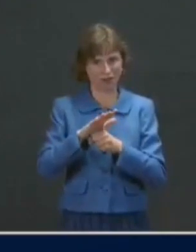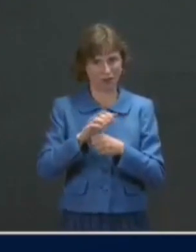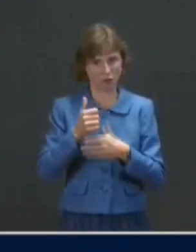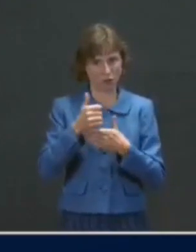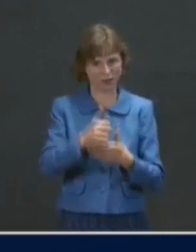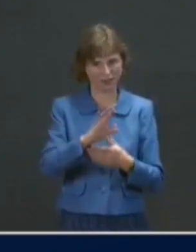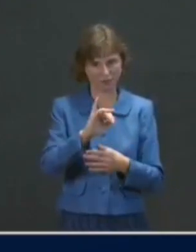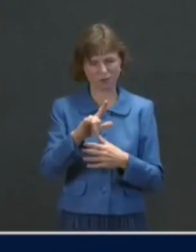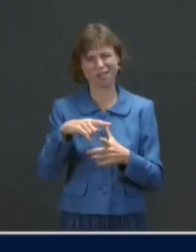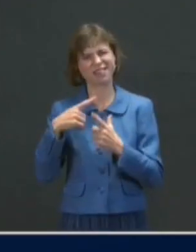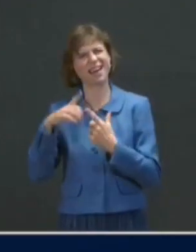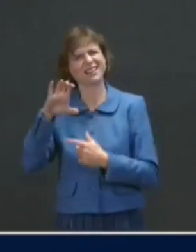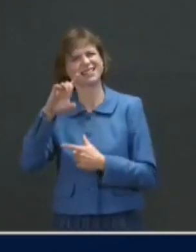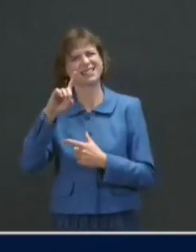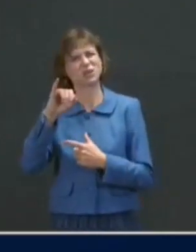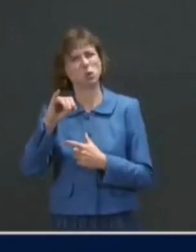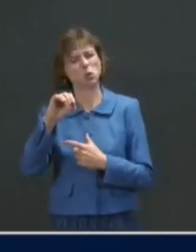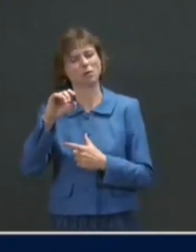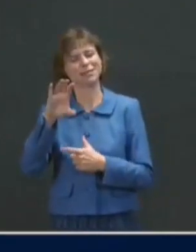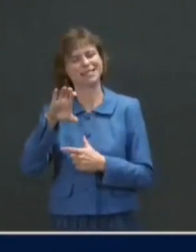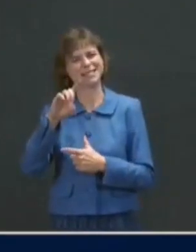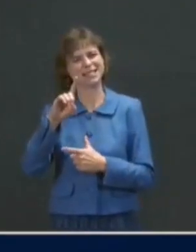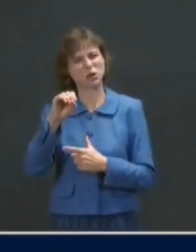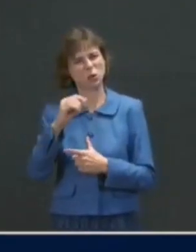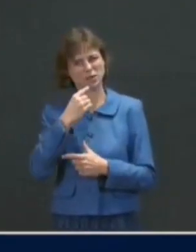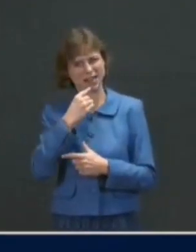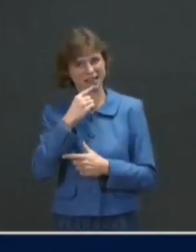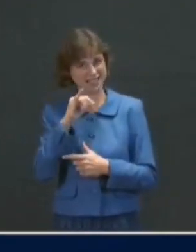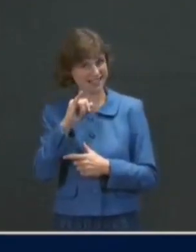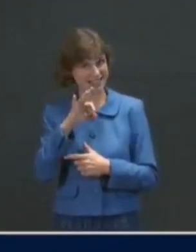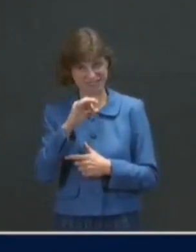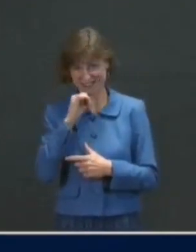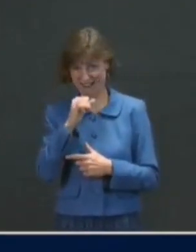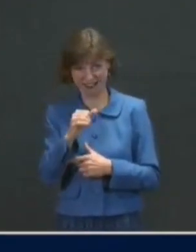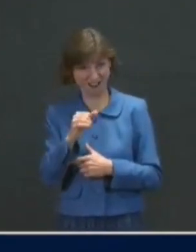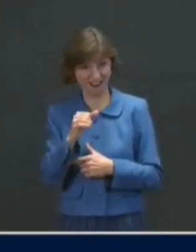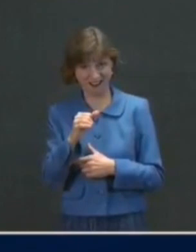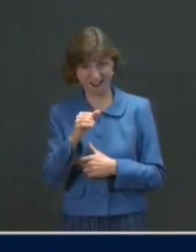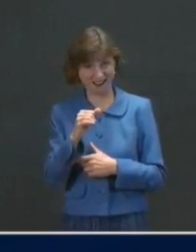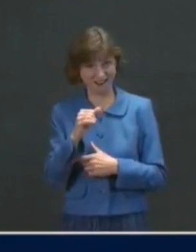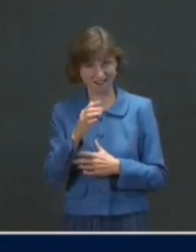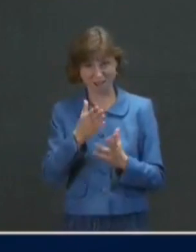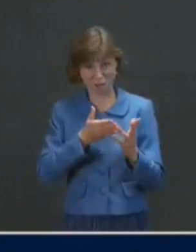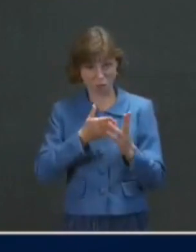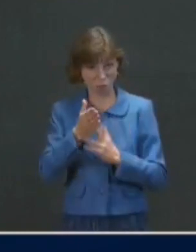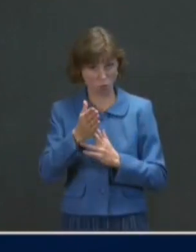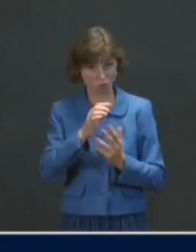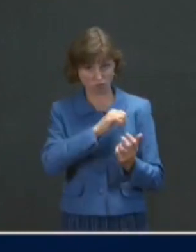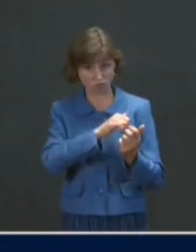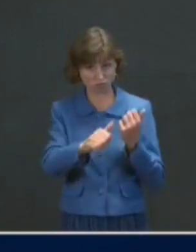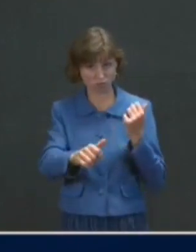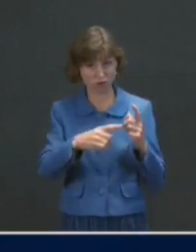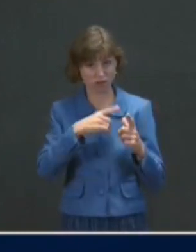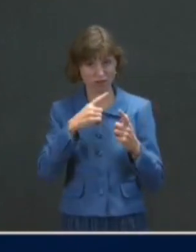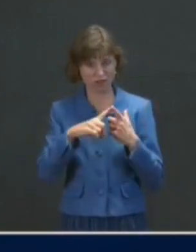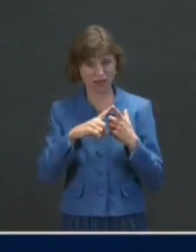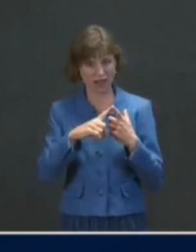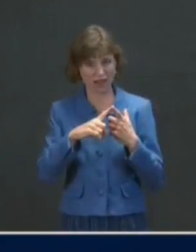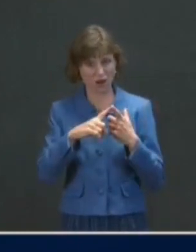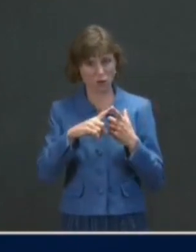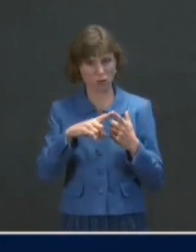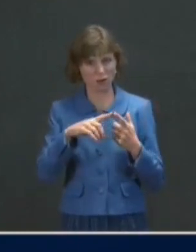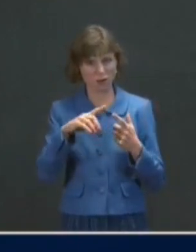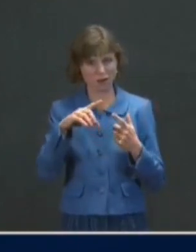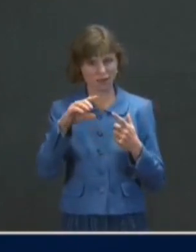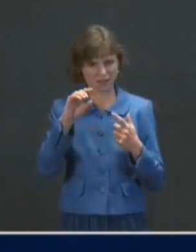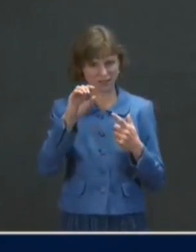The CBO is saying that, in fact, if you did go through with it, that, you know, it would lead to a 0.9% reduction in the